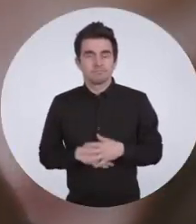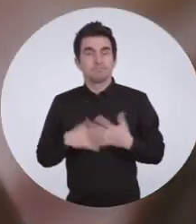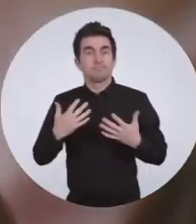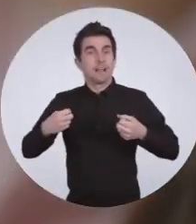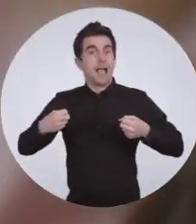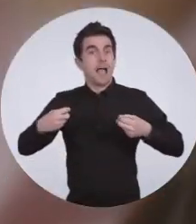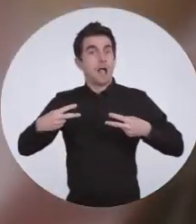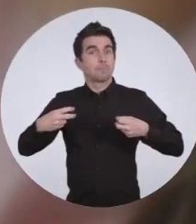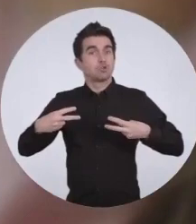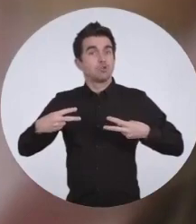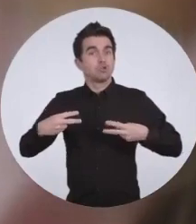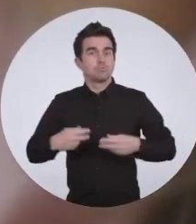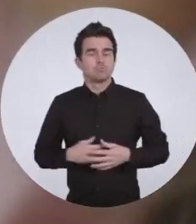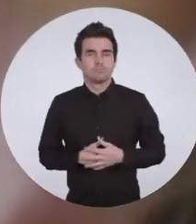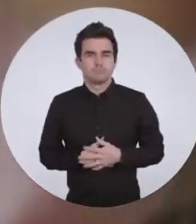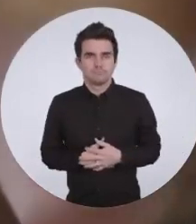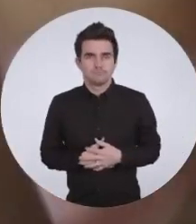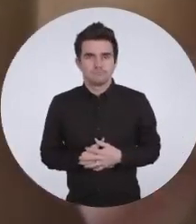Captions.